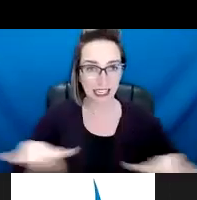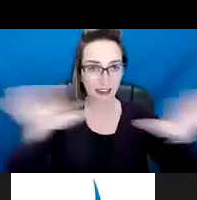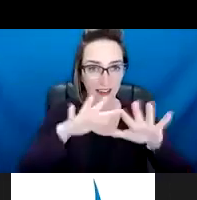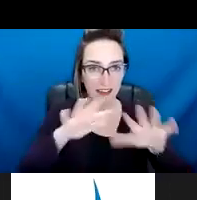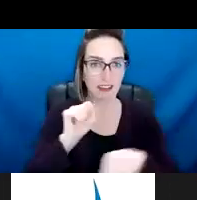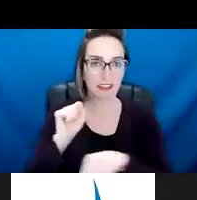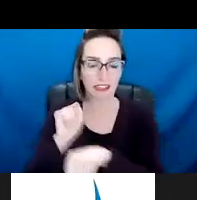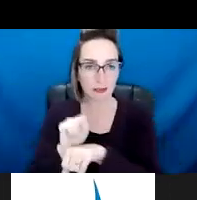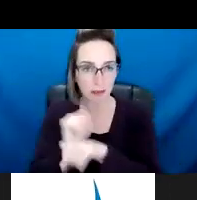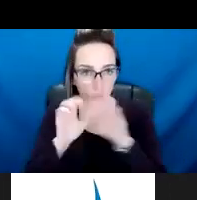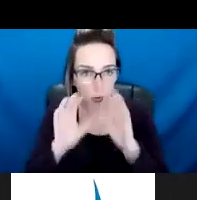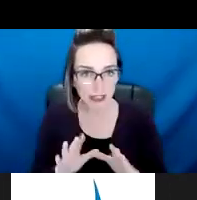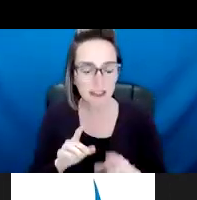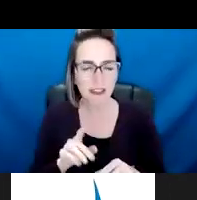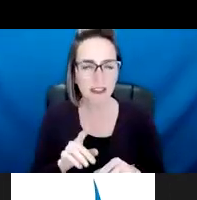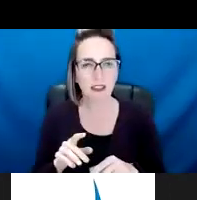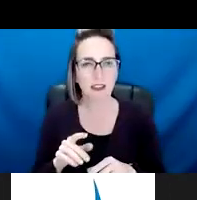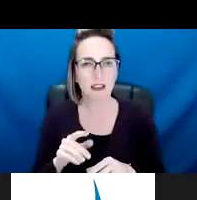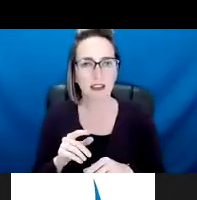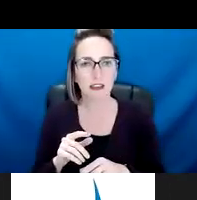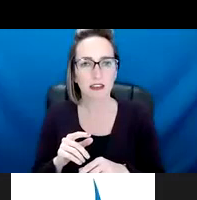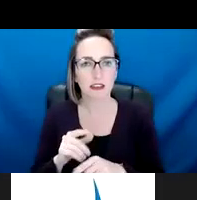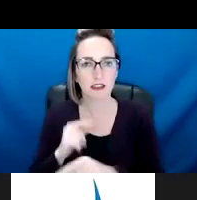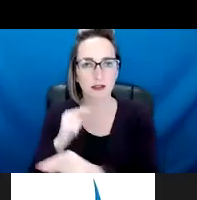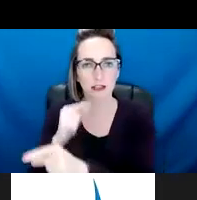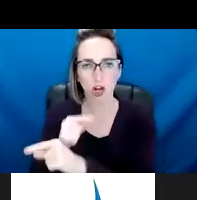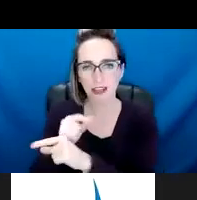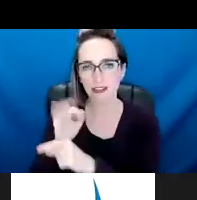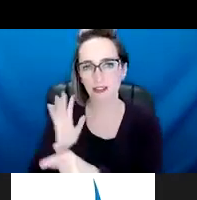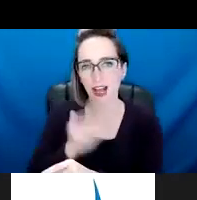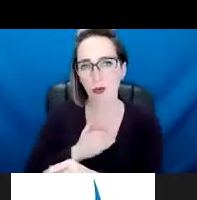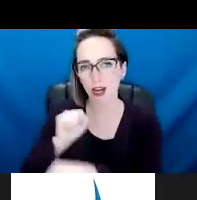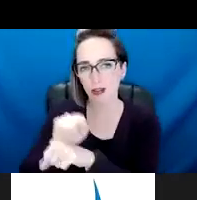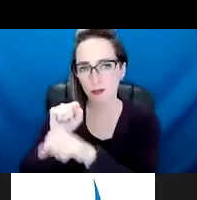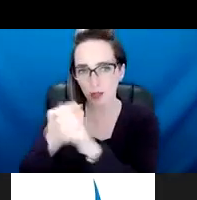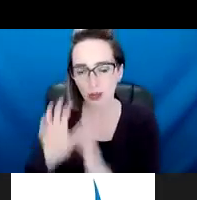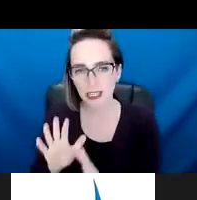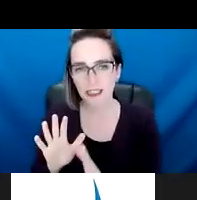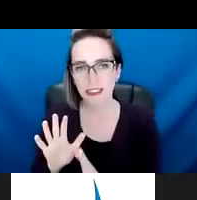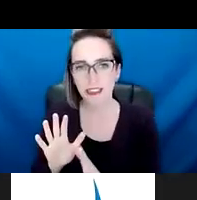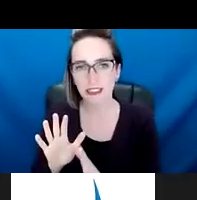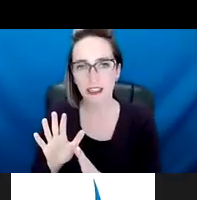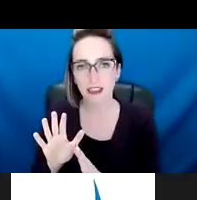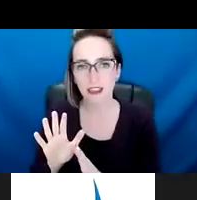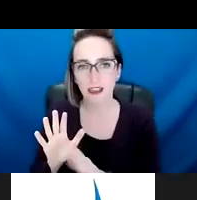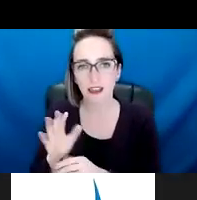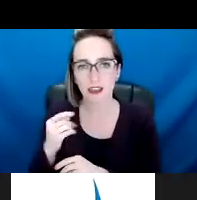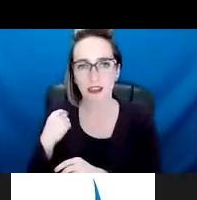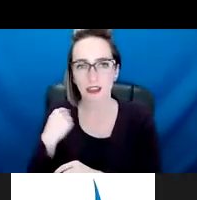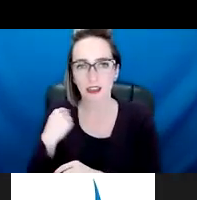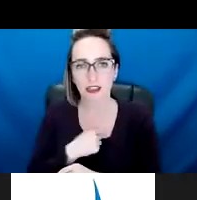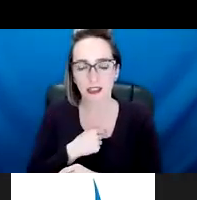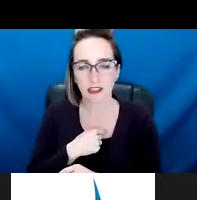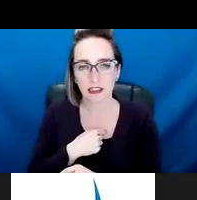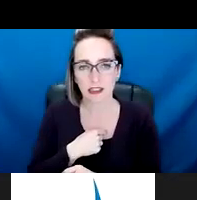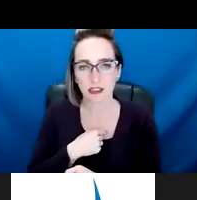also, um, guardians of our employees because they, they also were focusing a lot more on wellness for our employees to realize that,